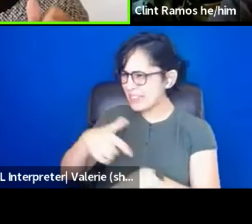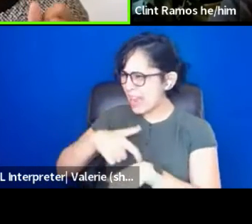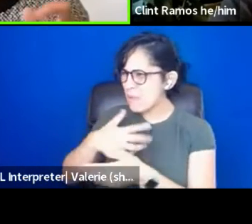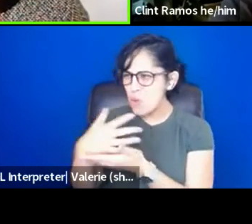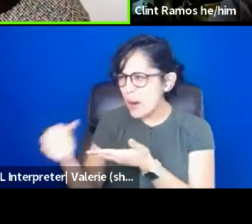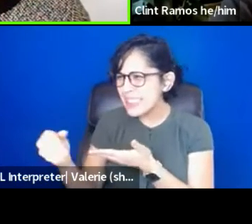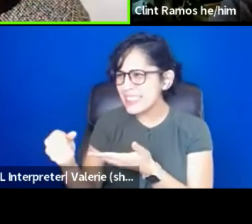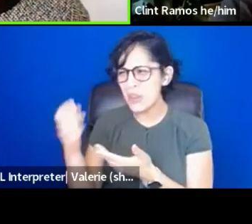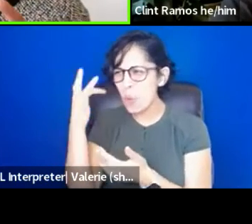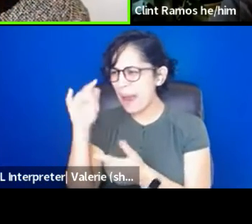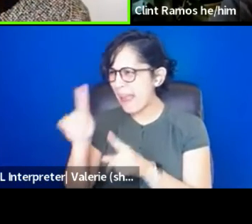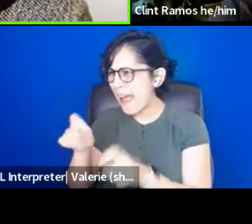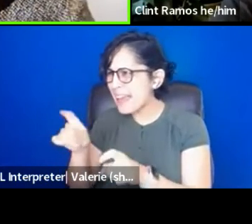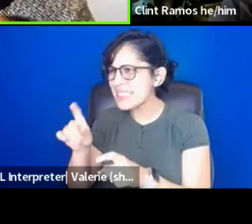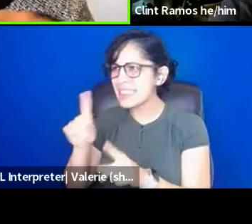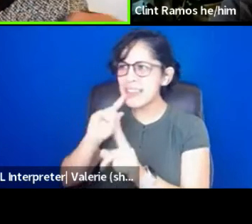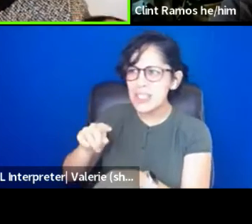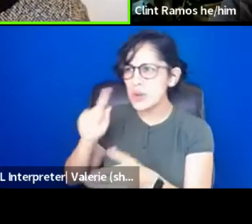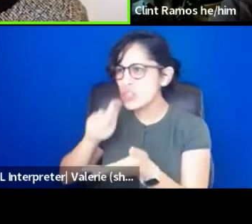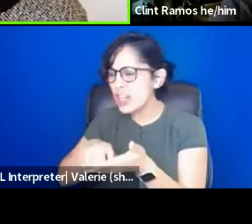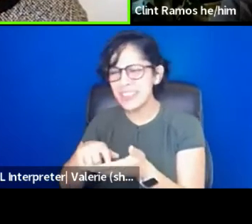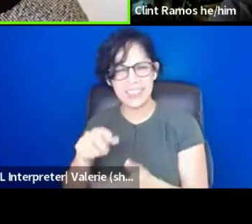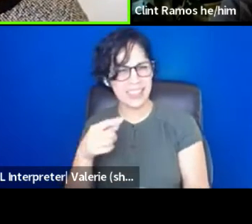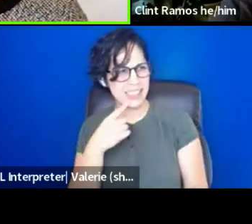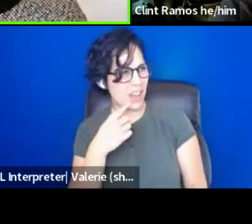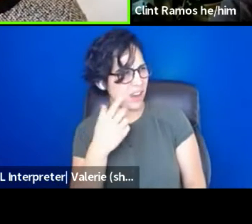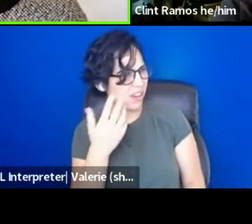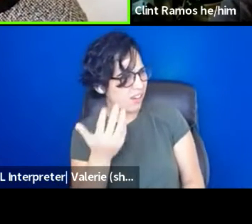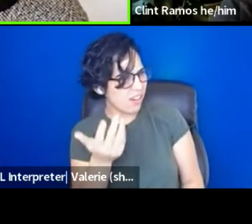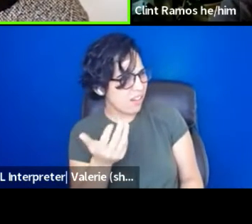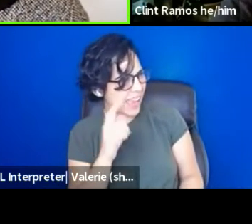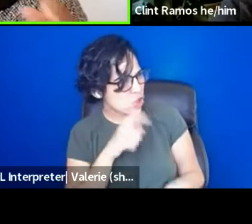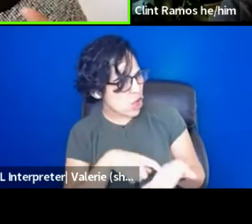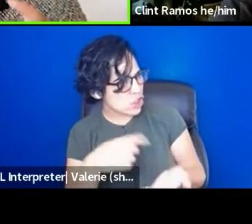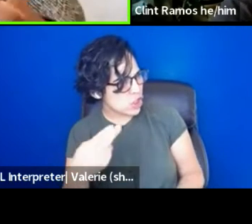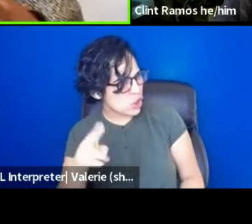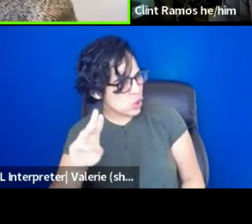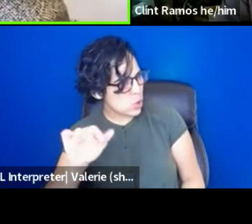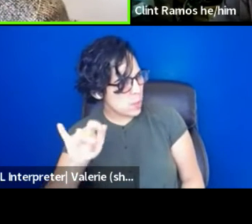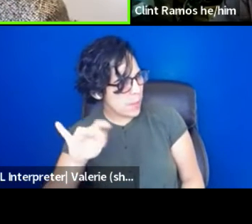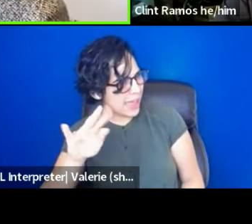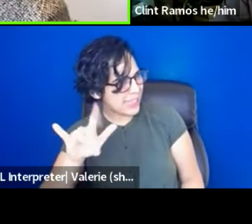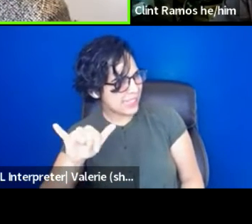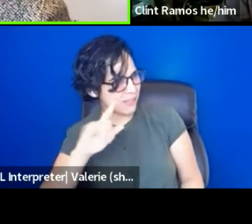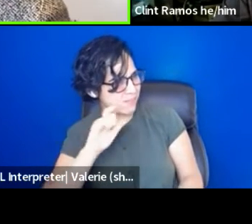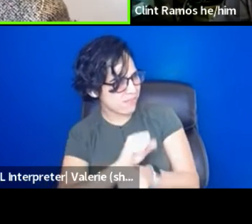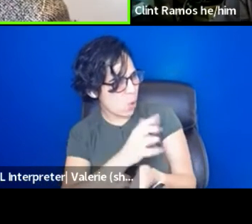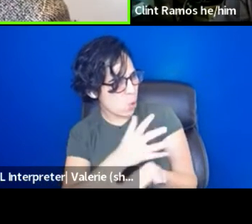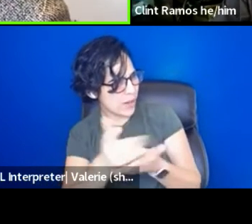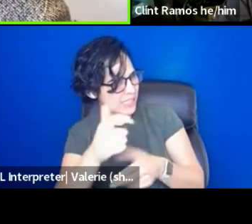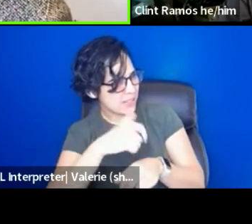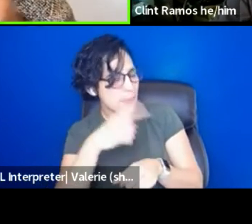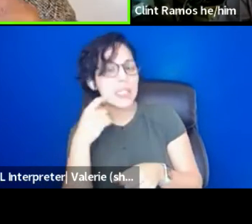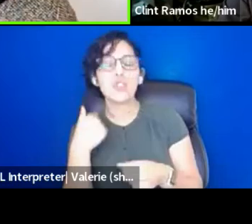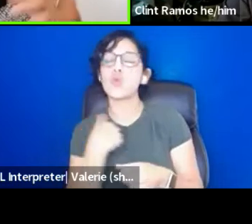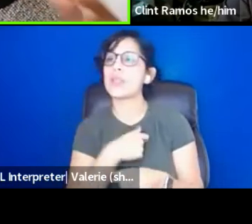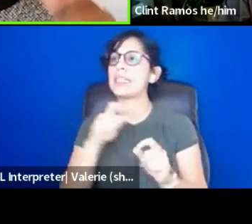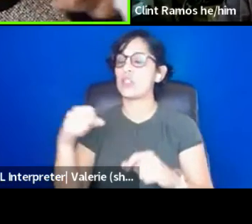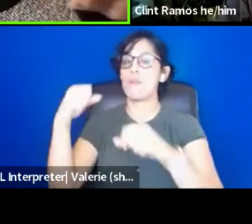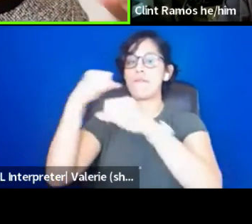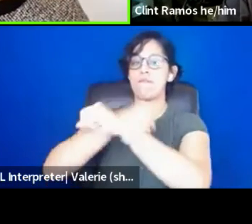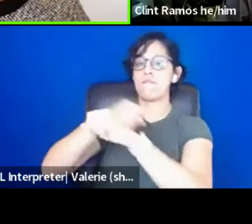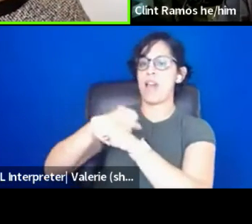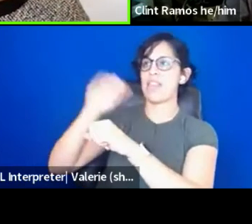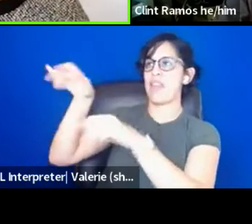And I say, what acknowledging everyone's humanity, because we have to fight against this capitalist system that just